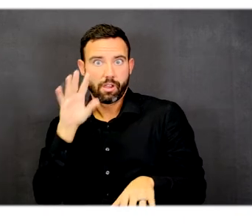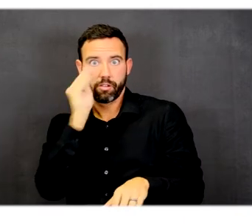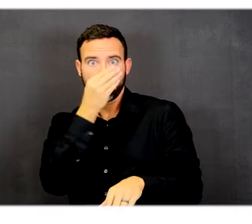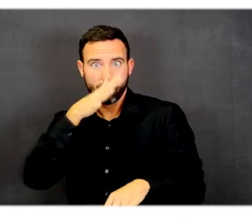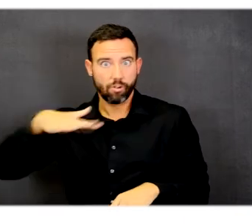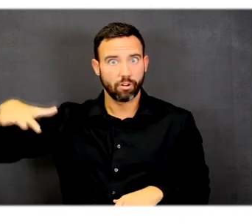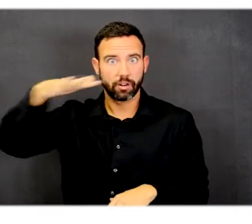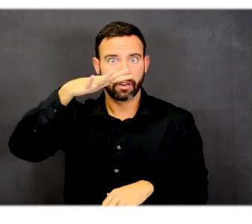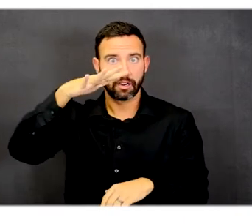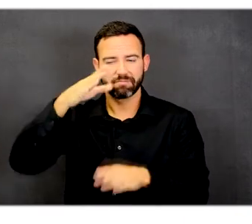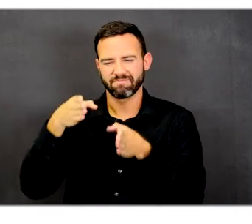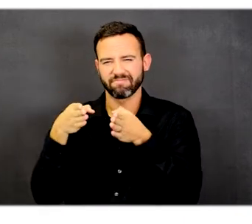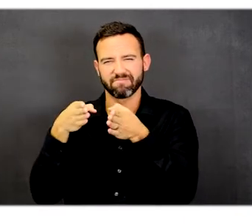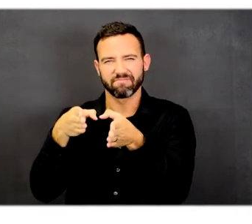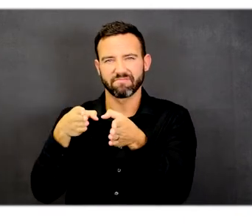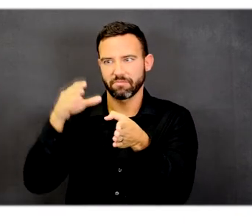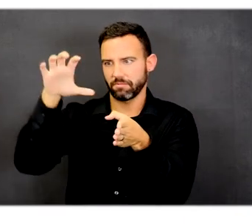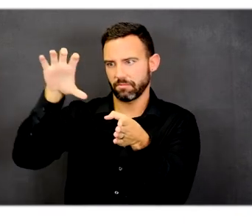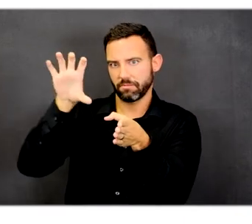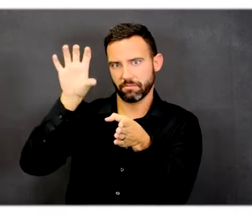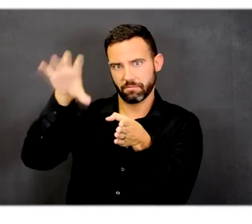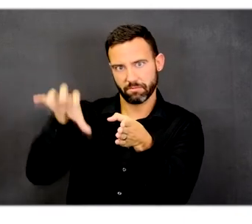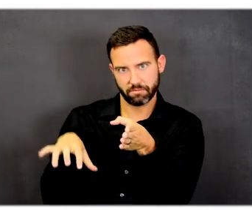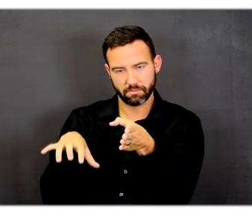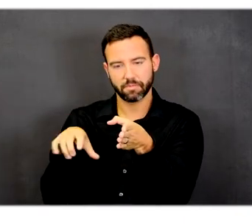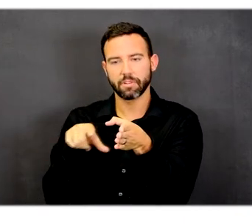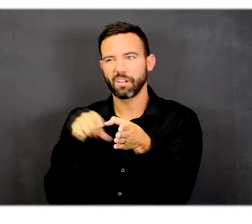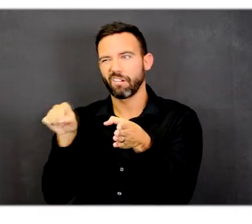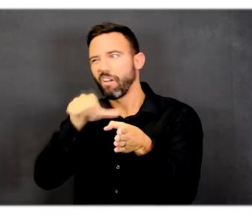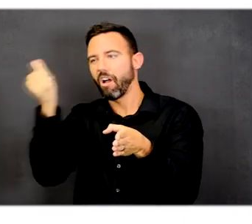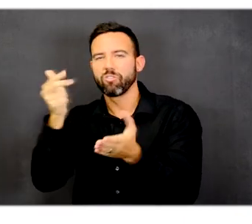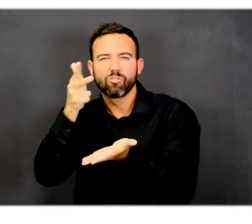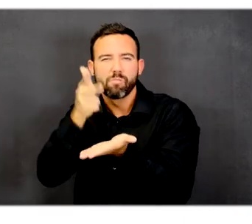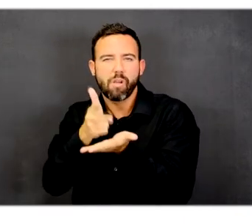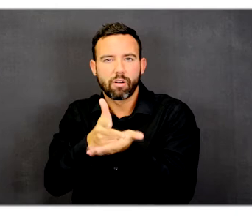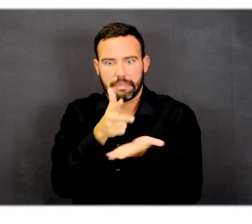The other one shows a rain garden experience through a parking lot.